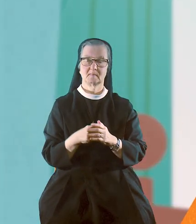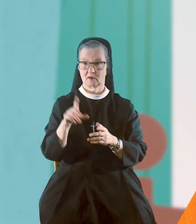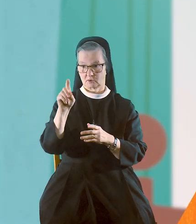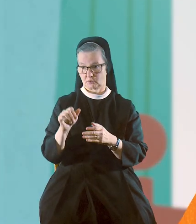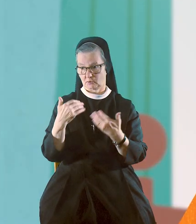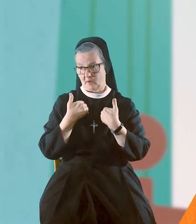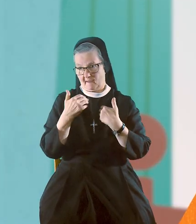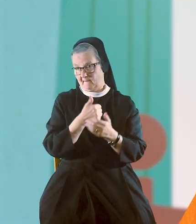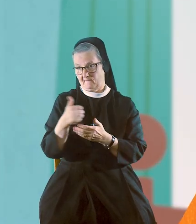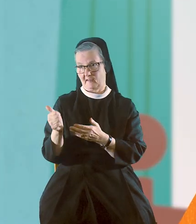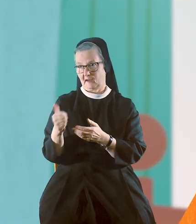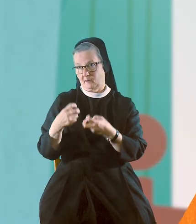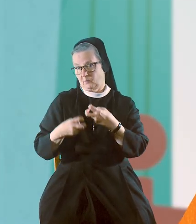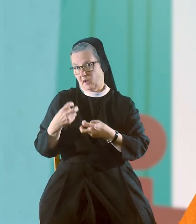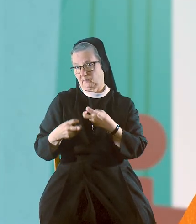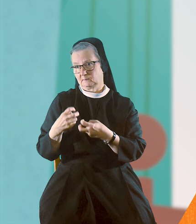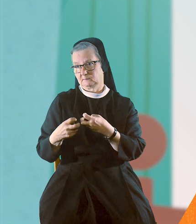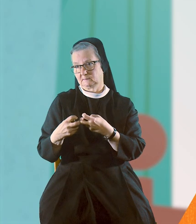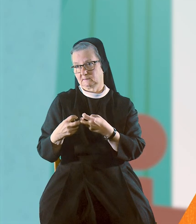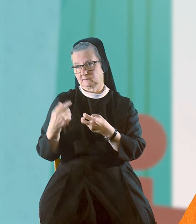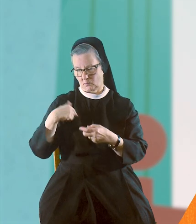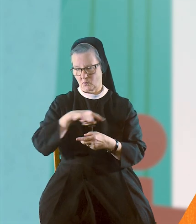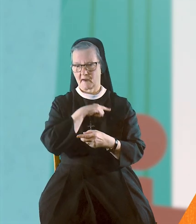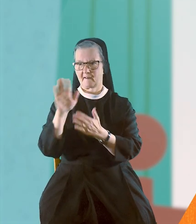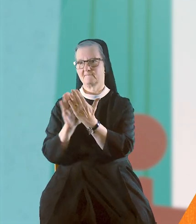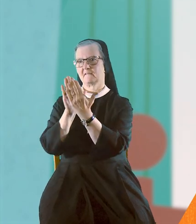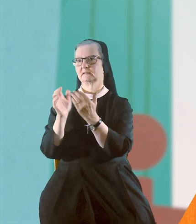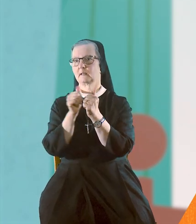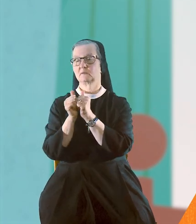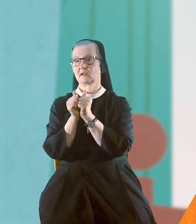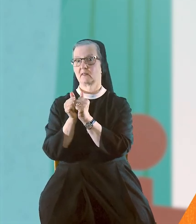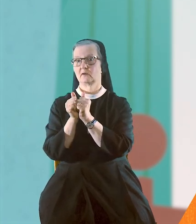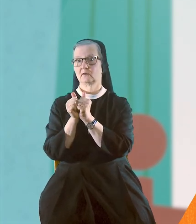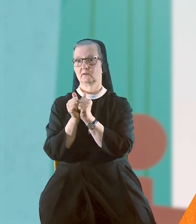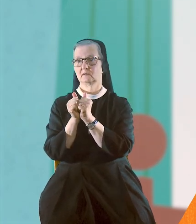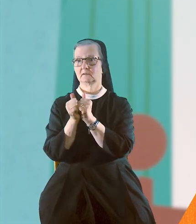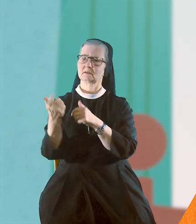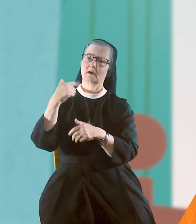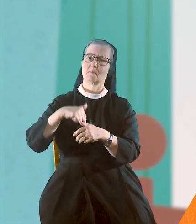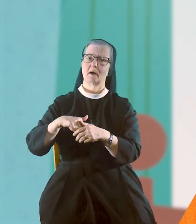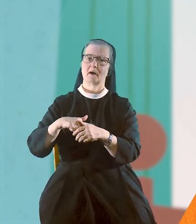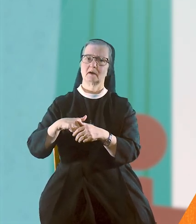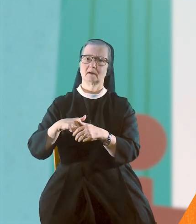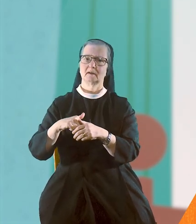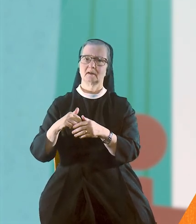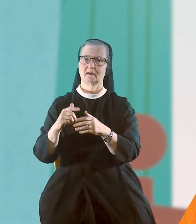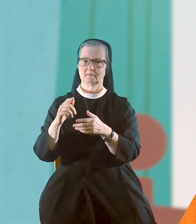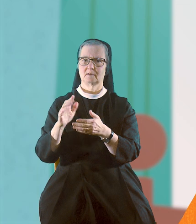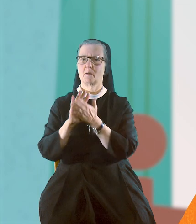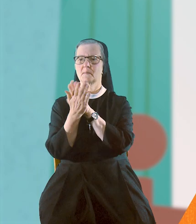Do you have any trials? We can face them together. Come on,